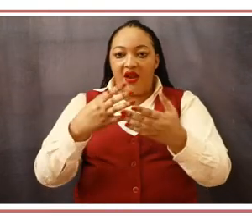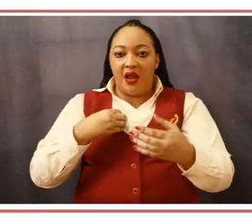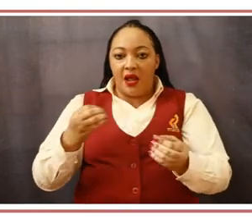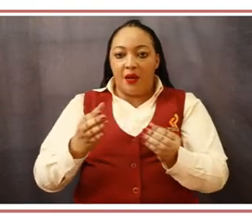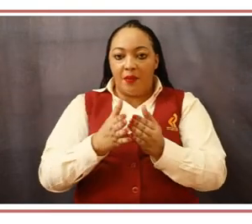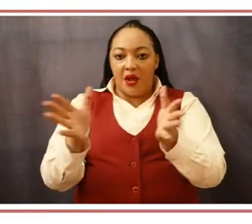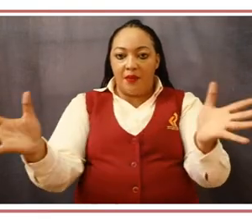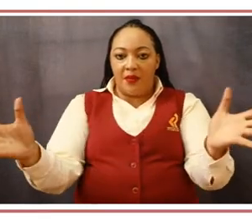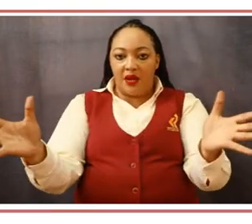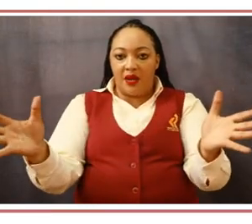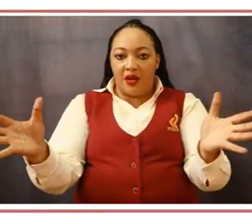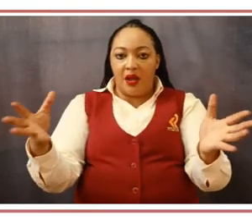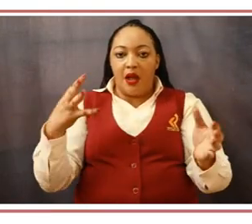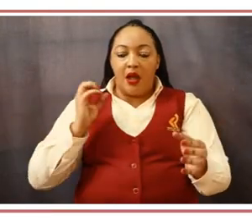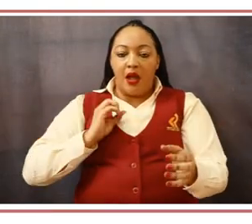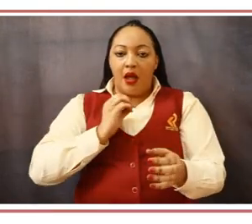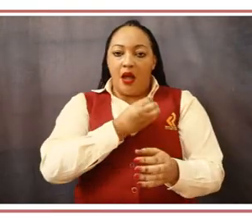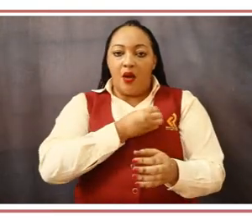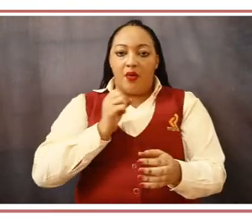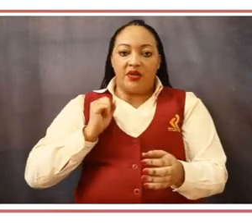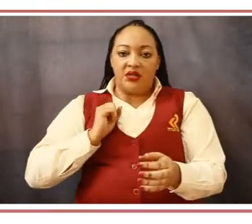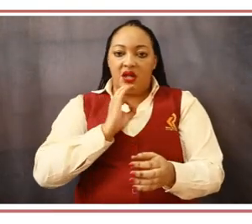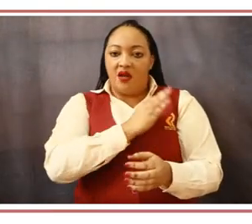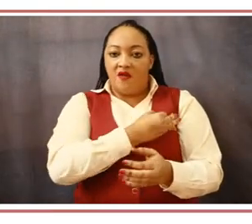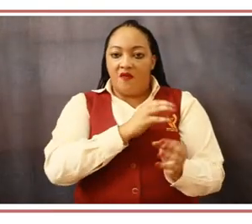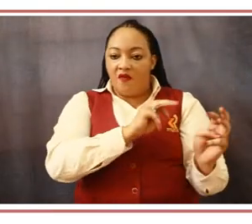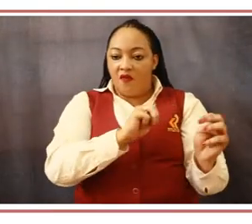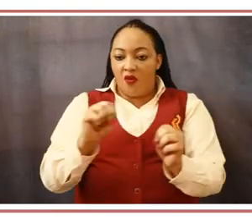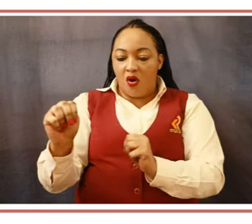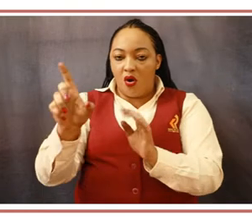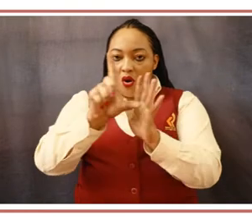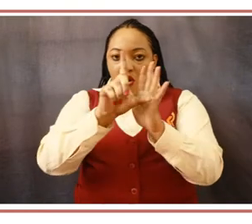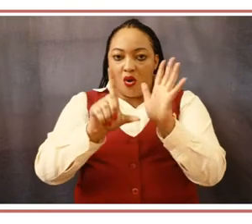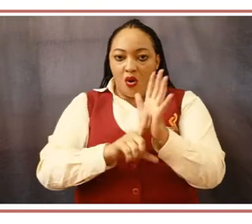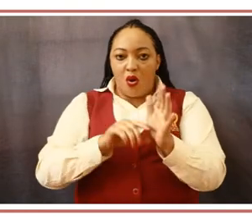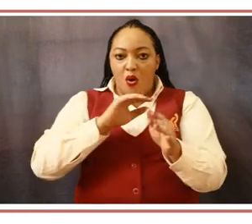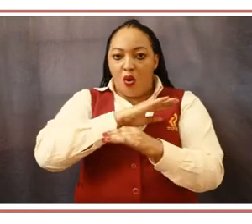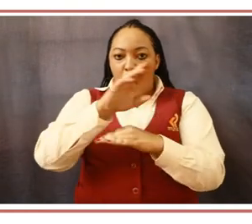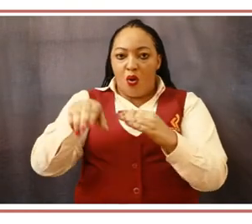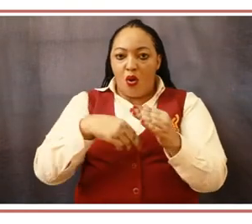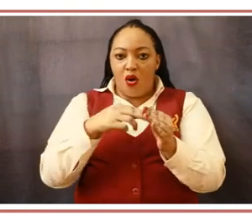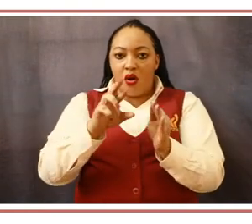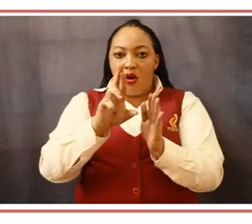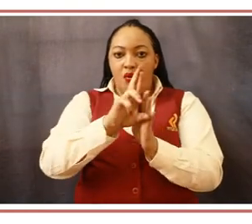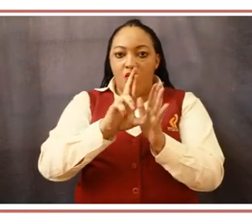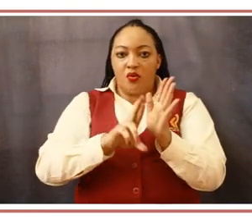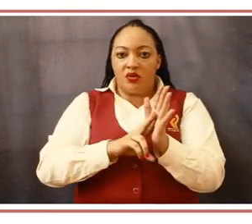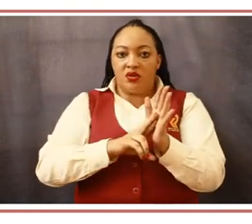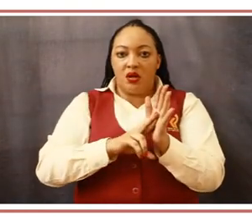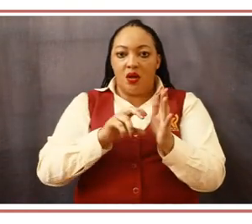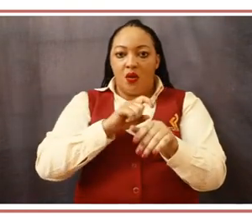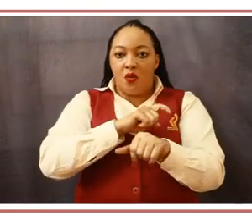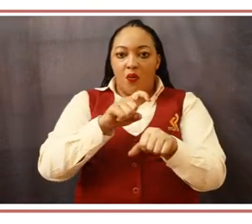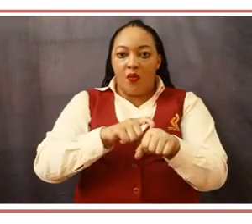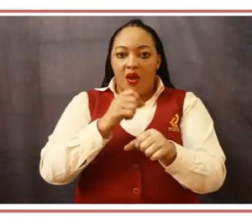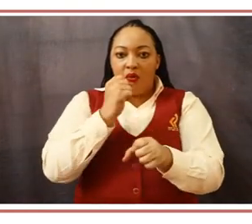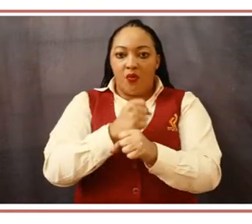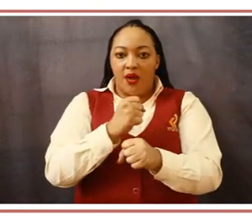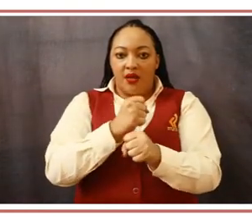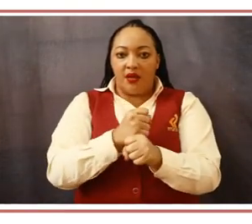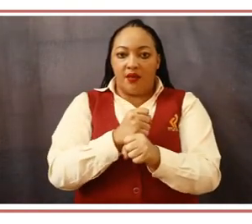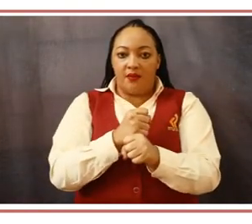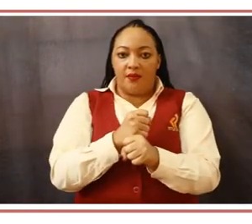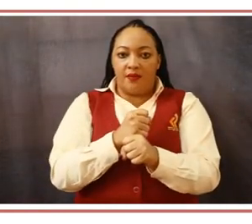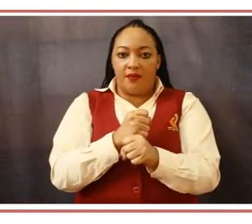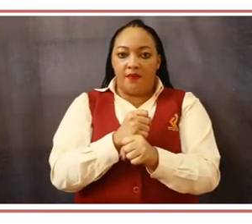and stakeholders. Reliability. We strive to be reliable, dependable and consistent in delivering world-class